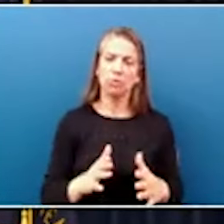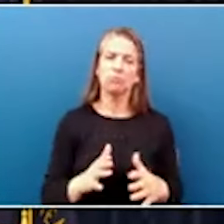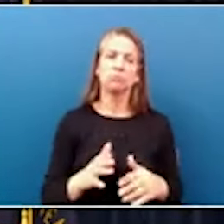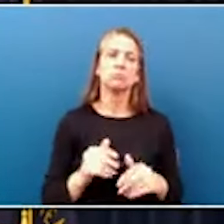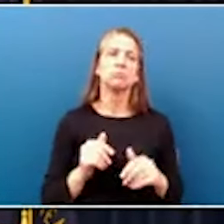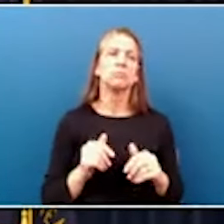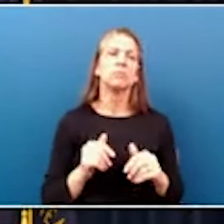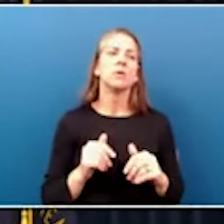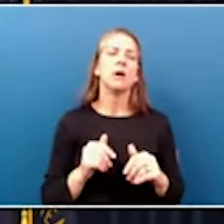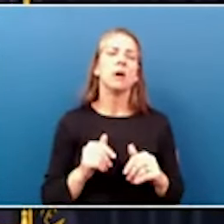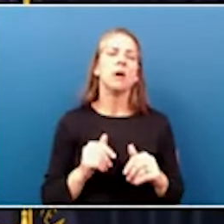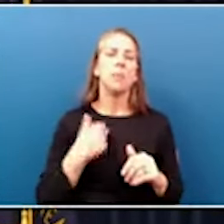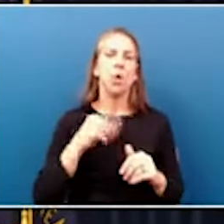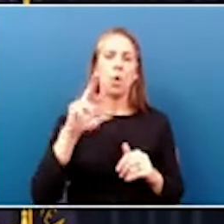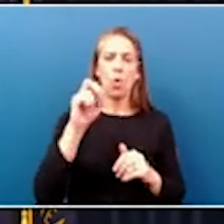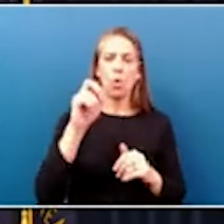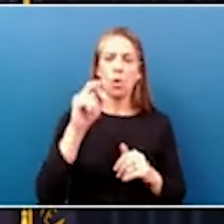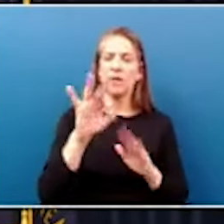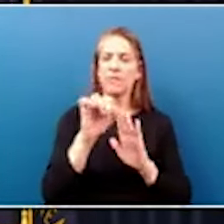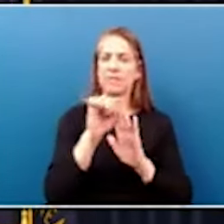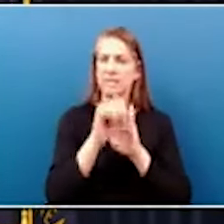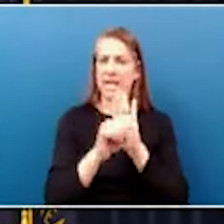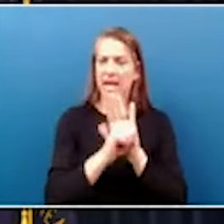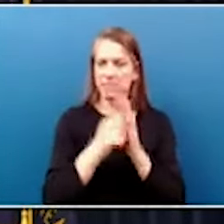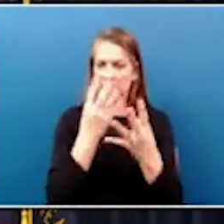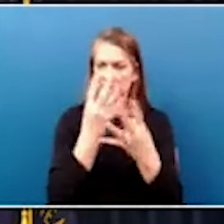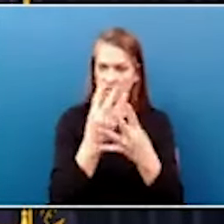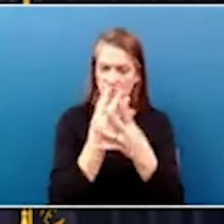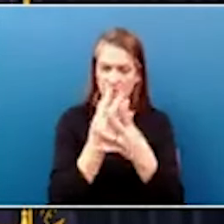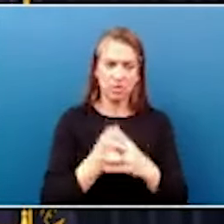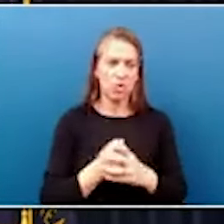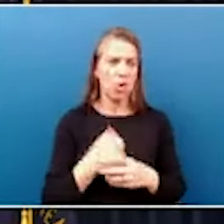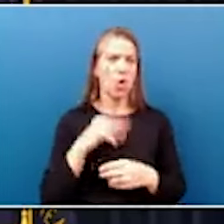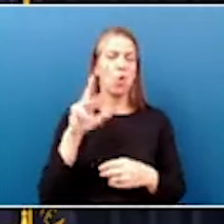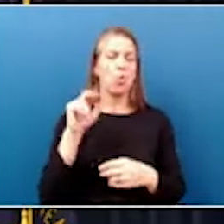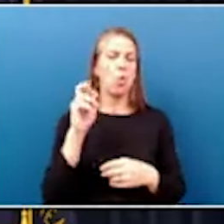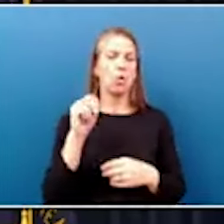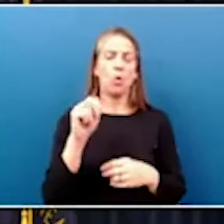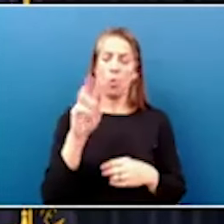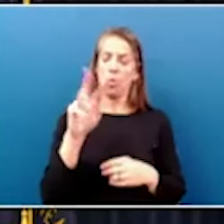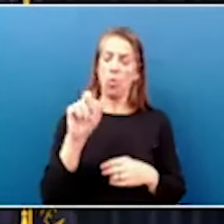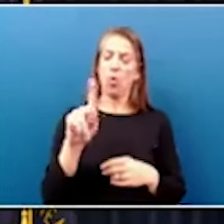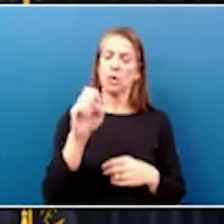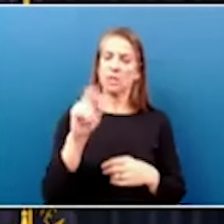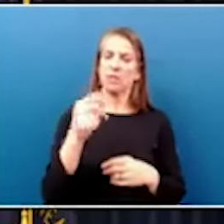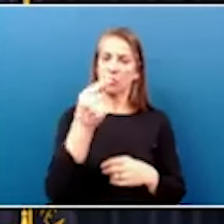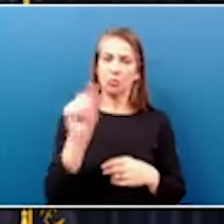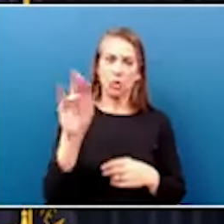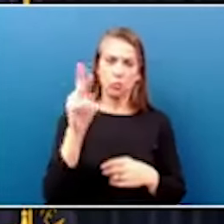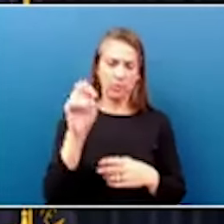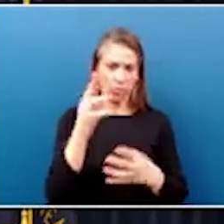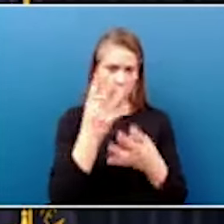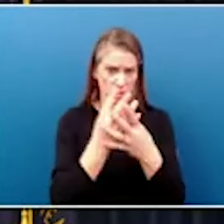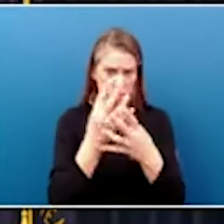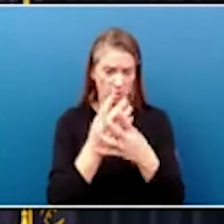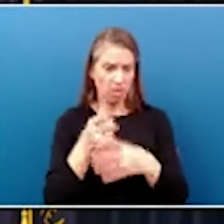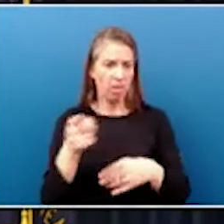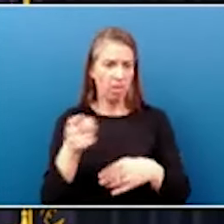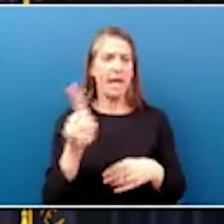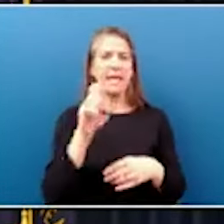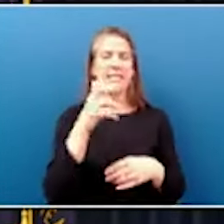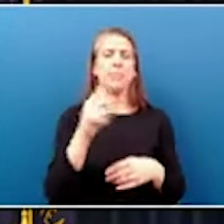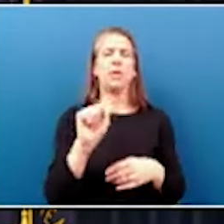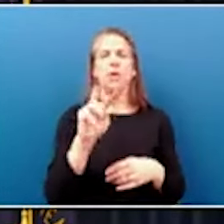Warden of the Kentucky State Penitentiary, Warden of the Green River Correctional Complex, and Deputy Warden at the Luther Luckett